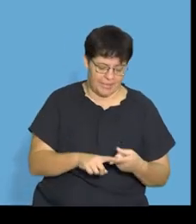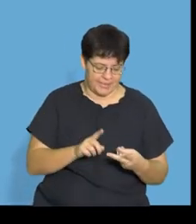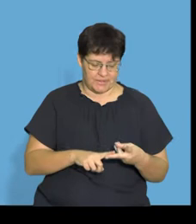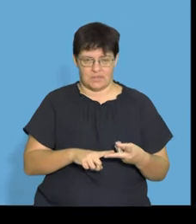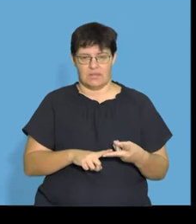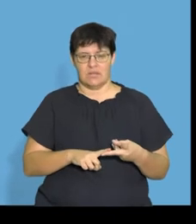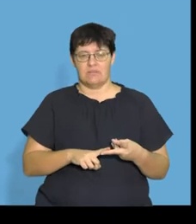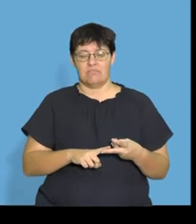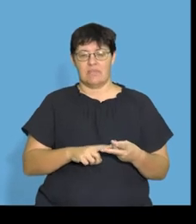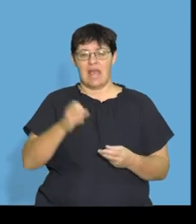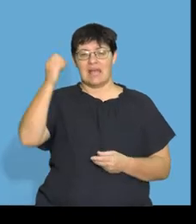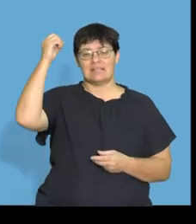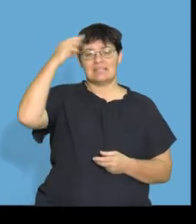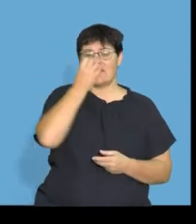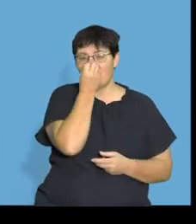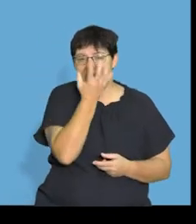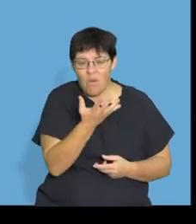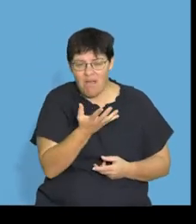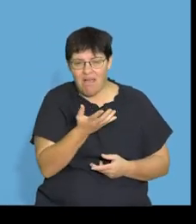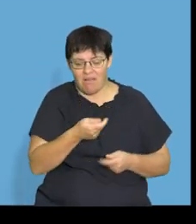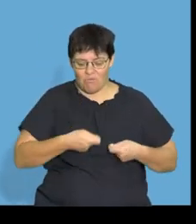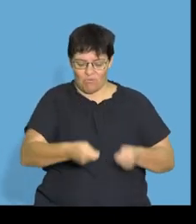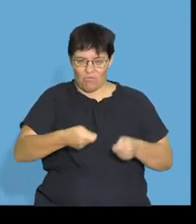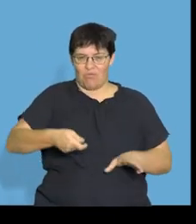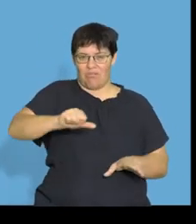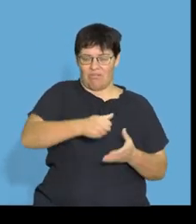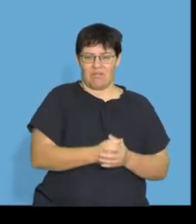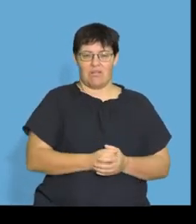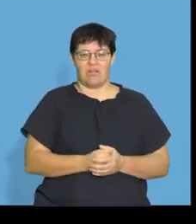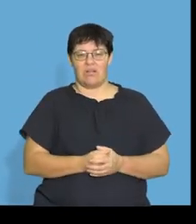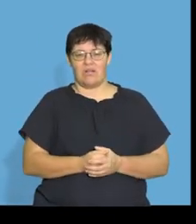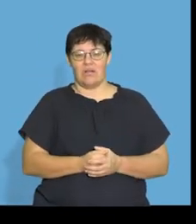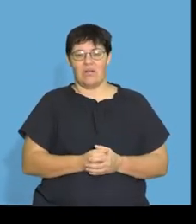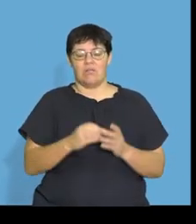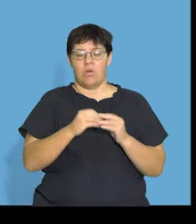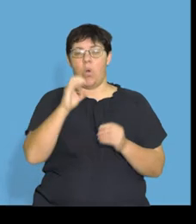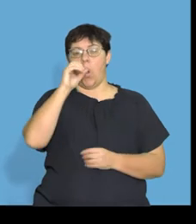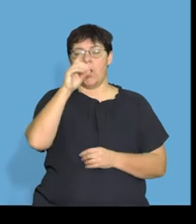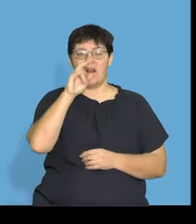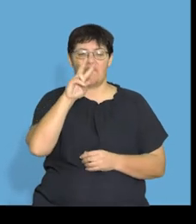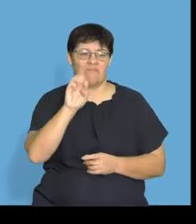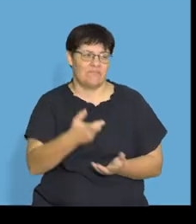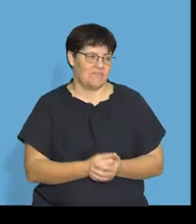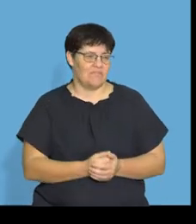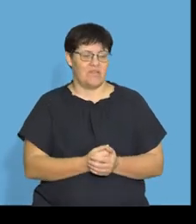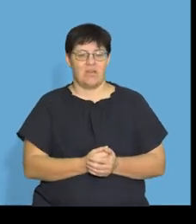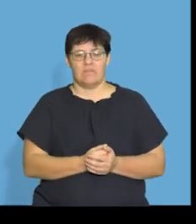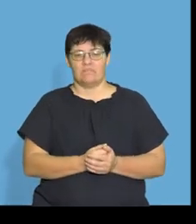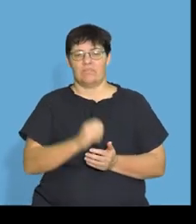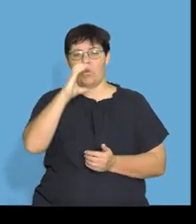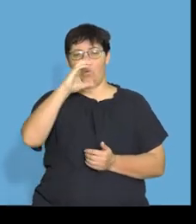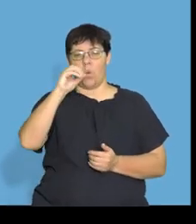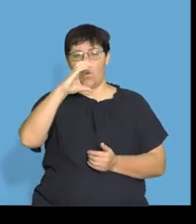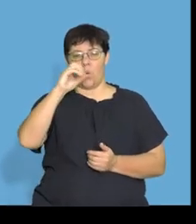your sunflower oil that you might cook in, your olive oil. You might have coconut oil. There's almond oil.